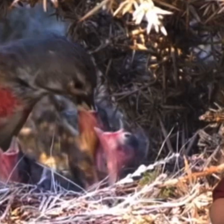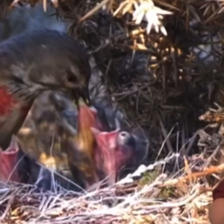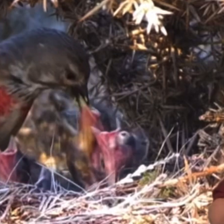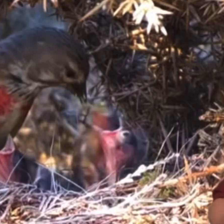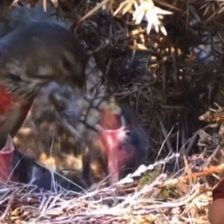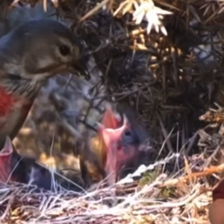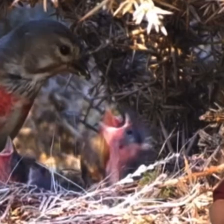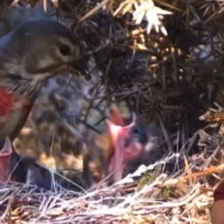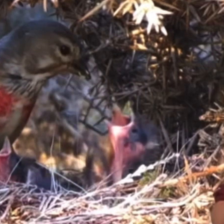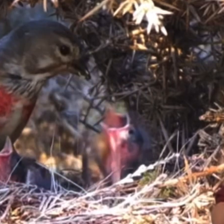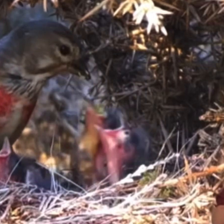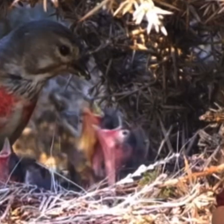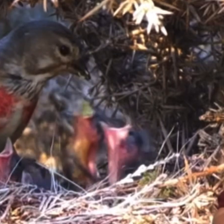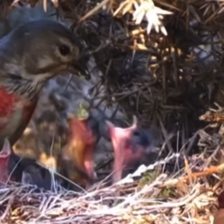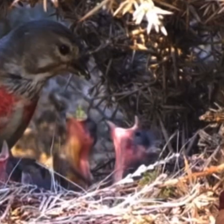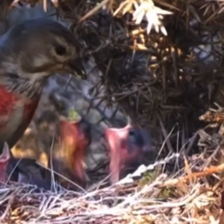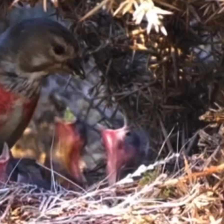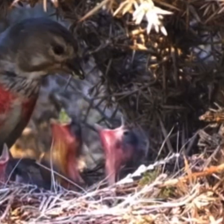Superb.